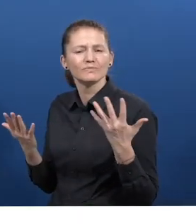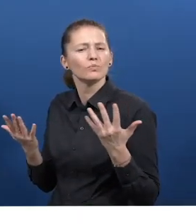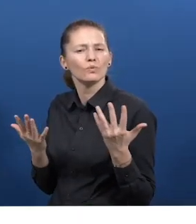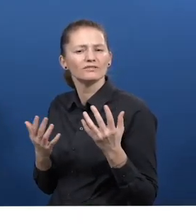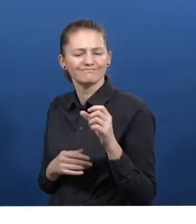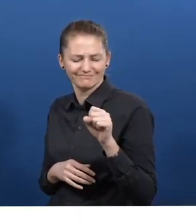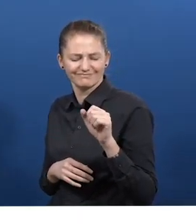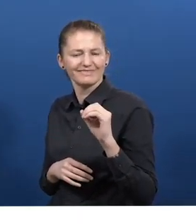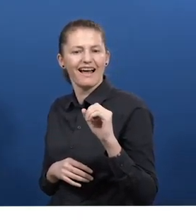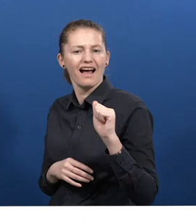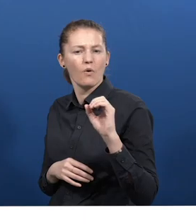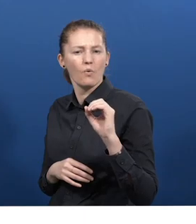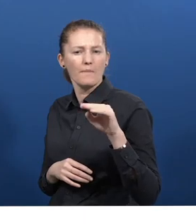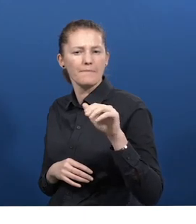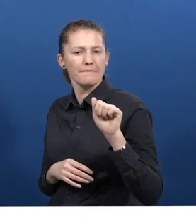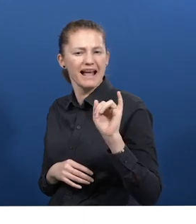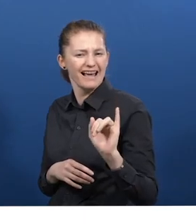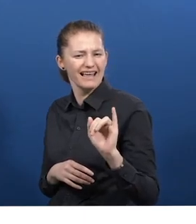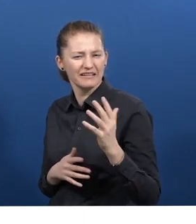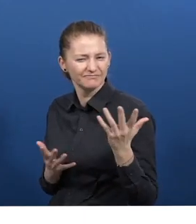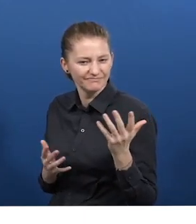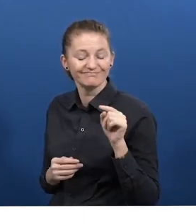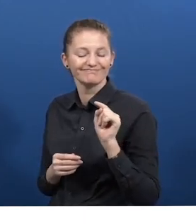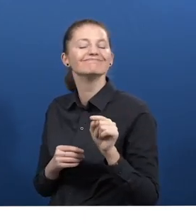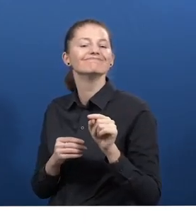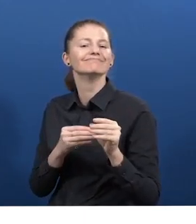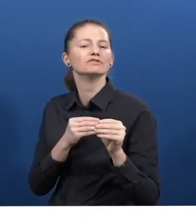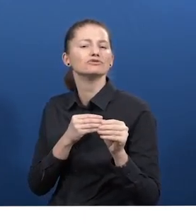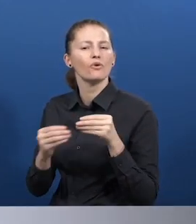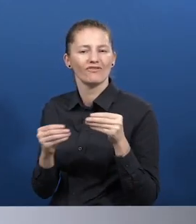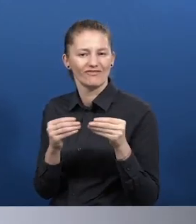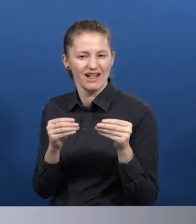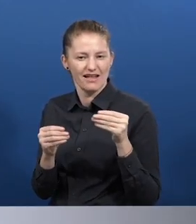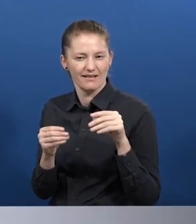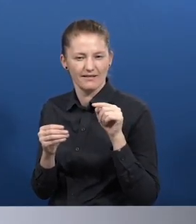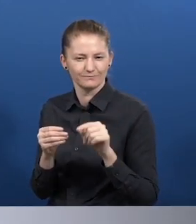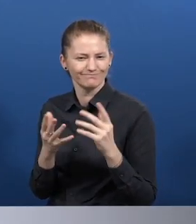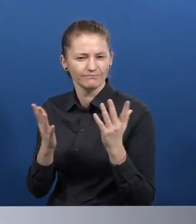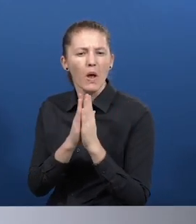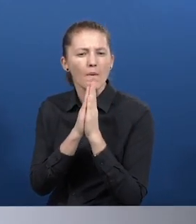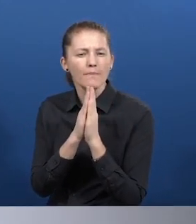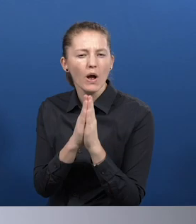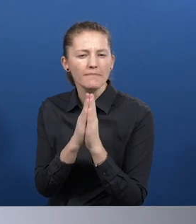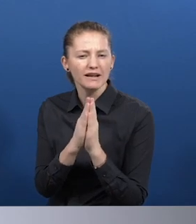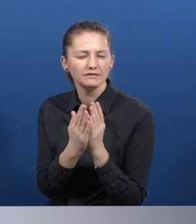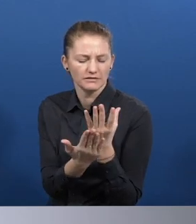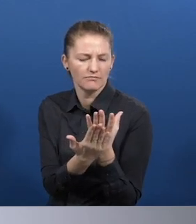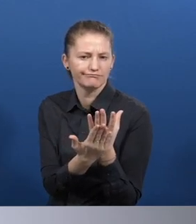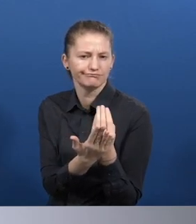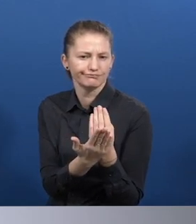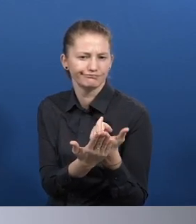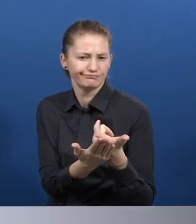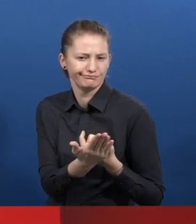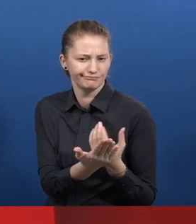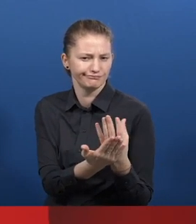What is Sao Mai about? Dang Hoi Puk, Executive Director. All Sao Mai software, such as Burmese